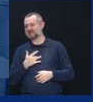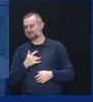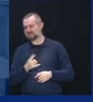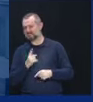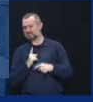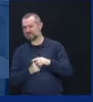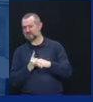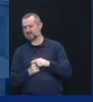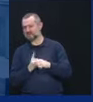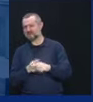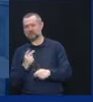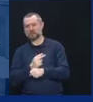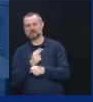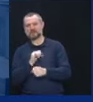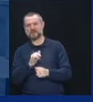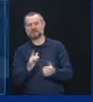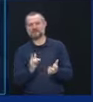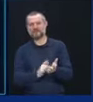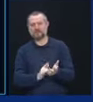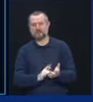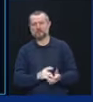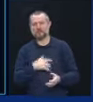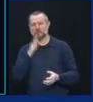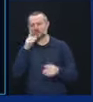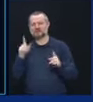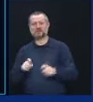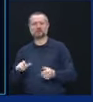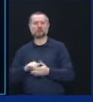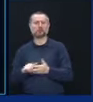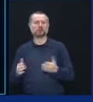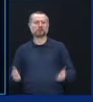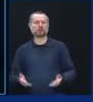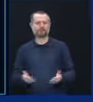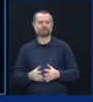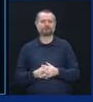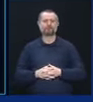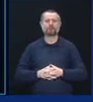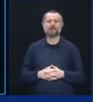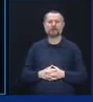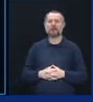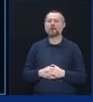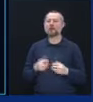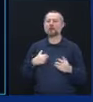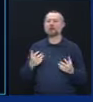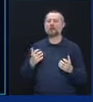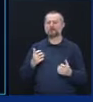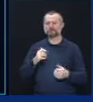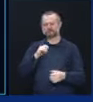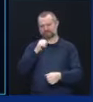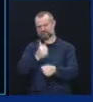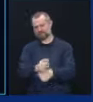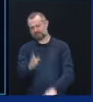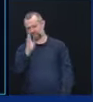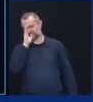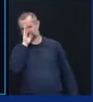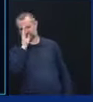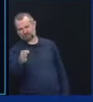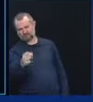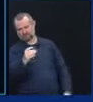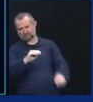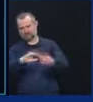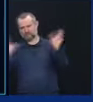and we're going to be trying it in the state of New York. I want to set the record straight on nursing homes